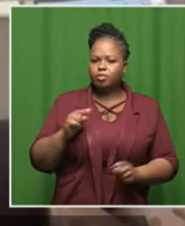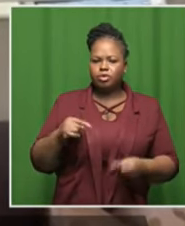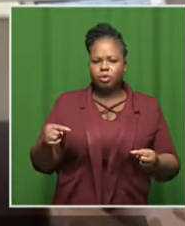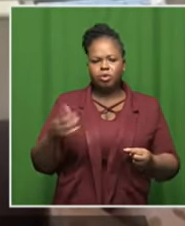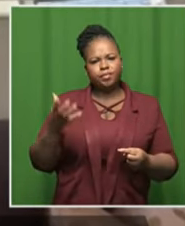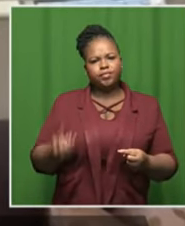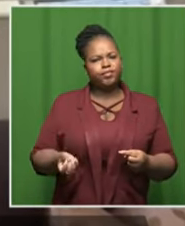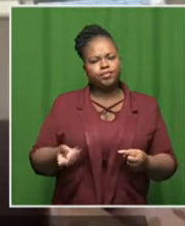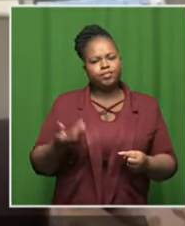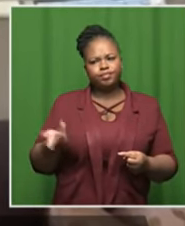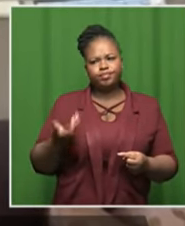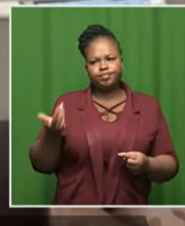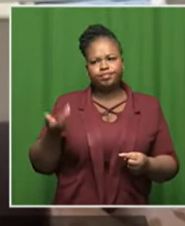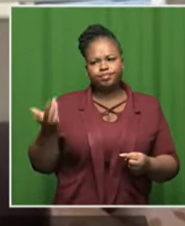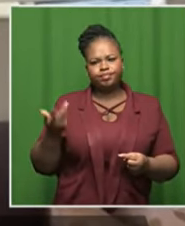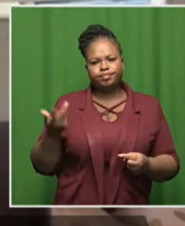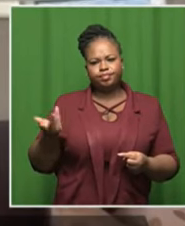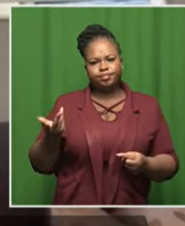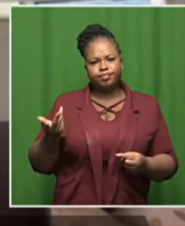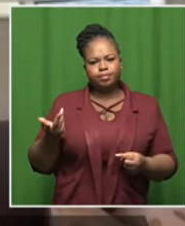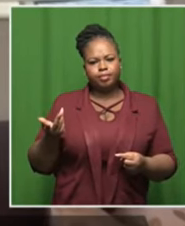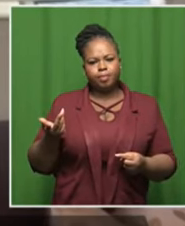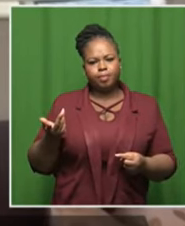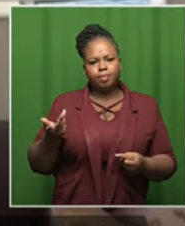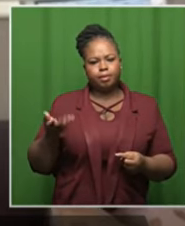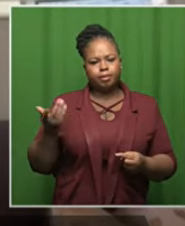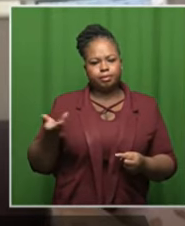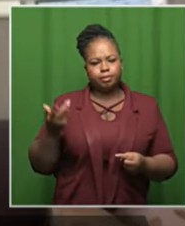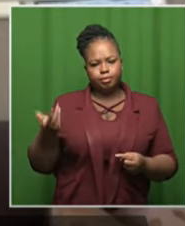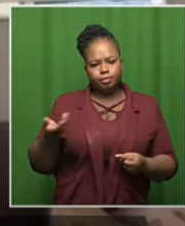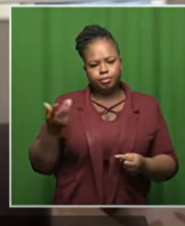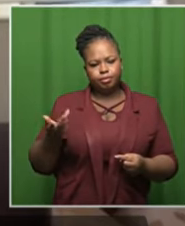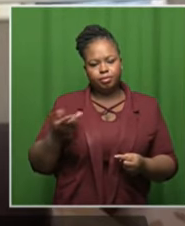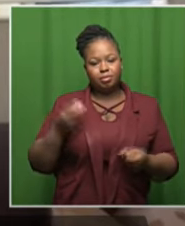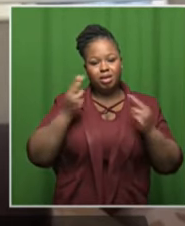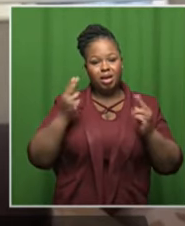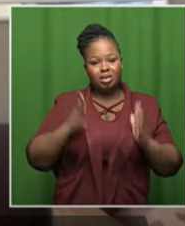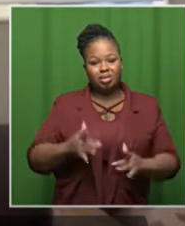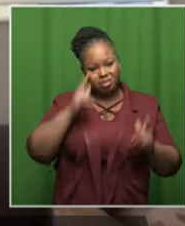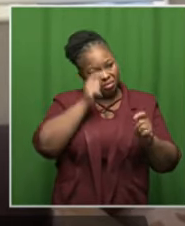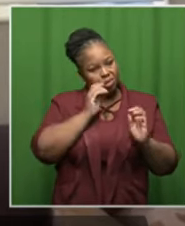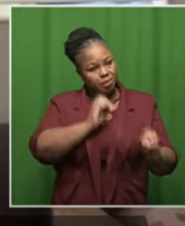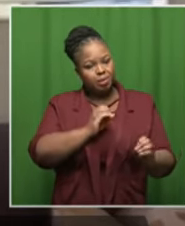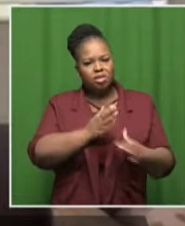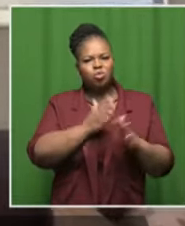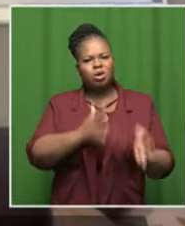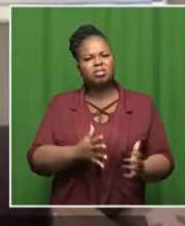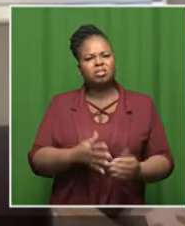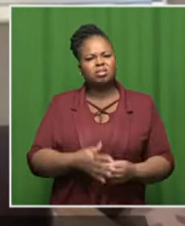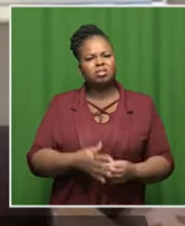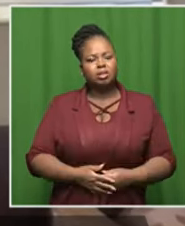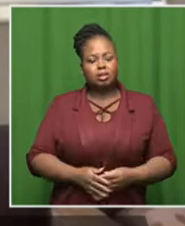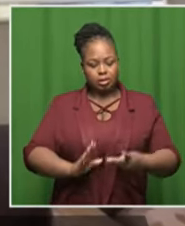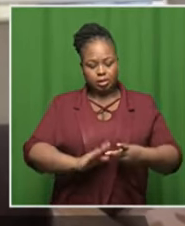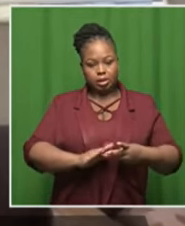you cannot have uh uh actors not being recognized as workers and the